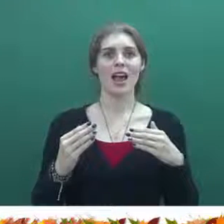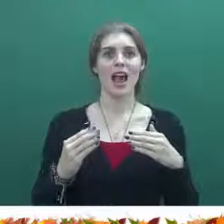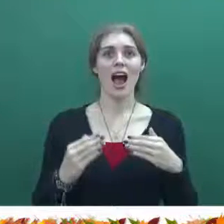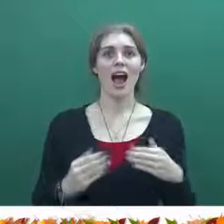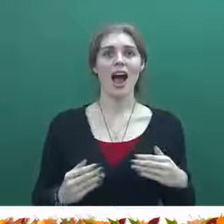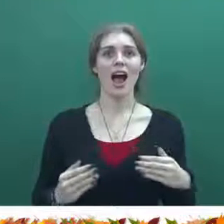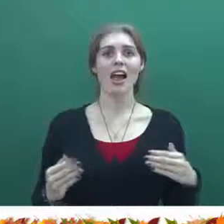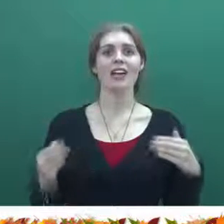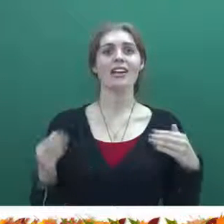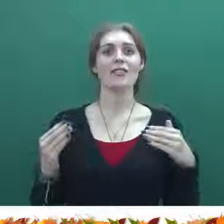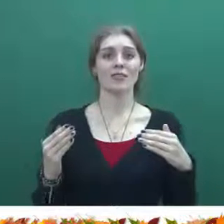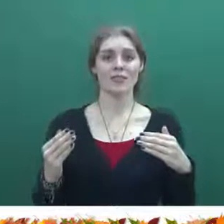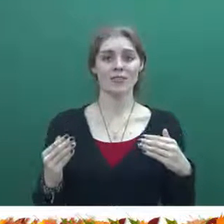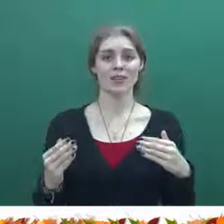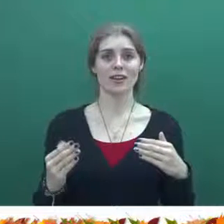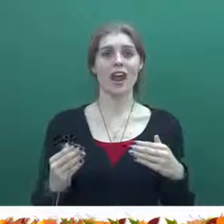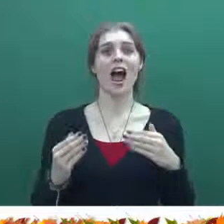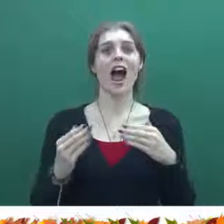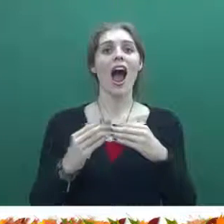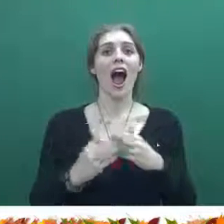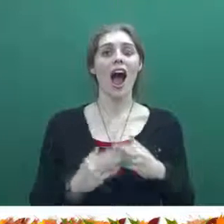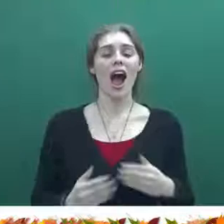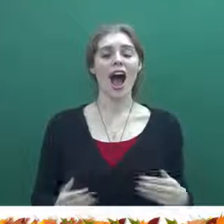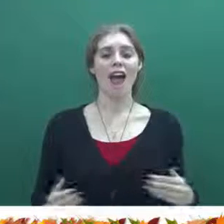I, I,